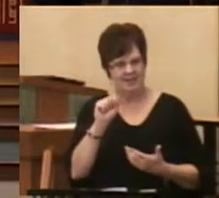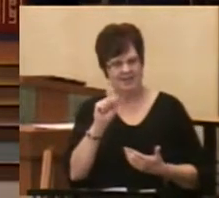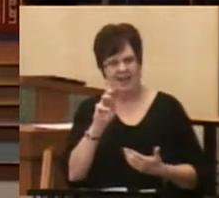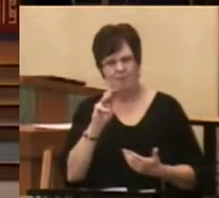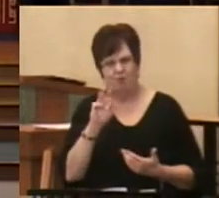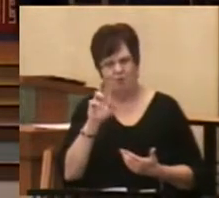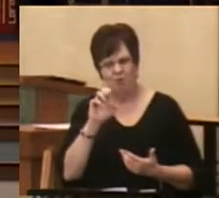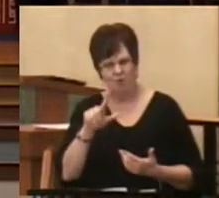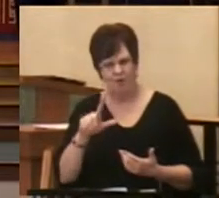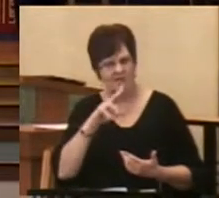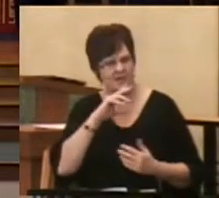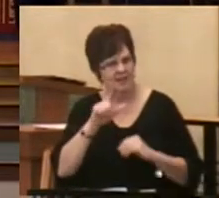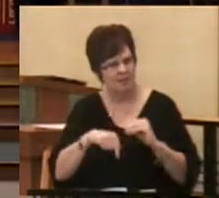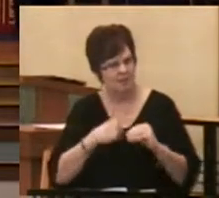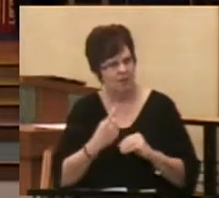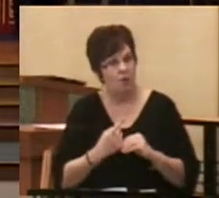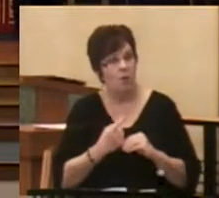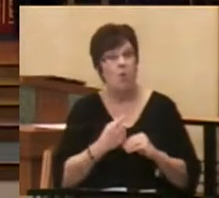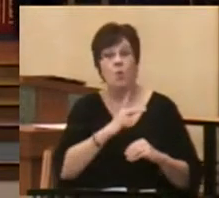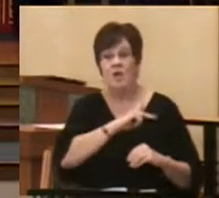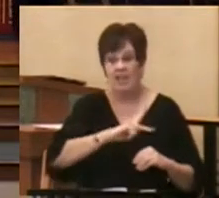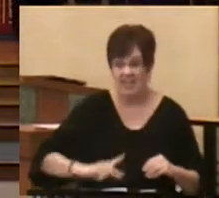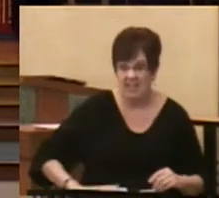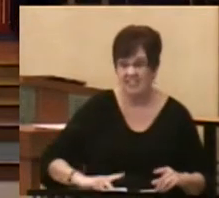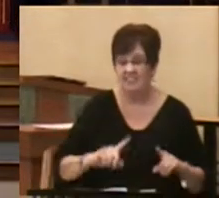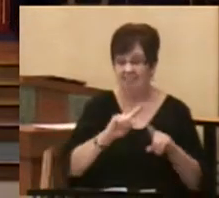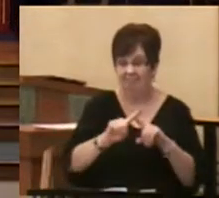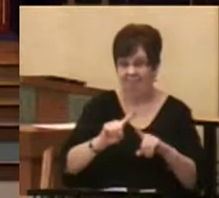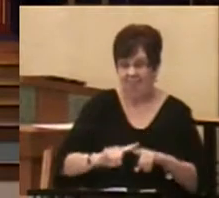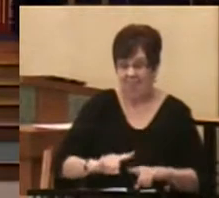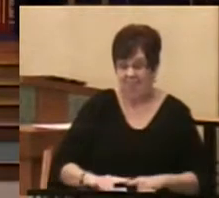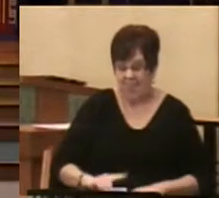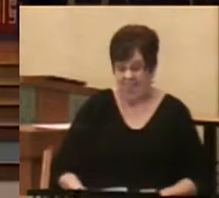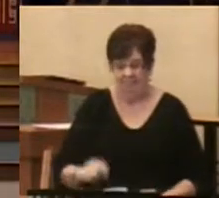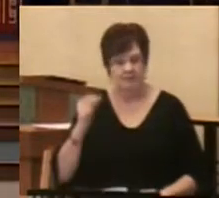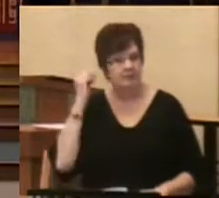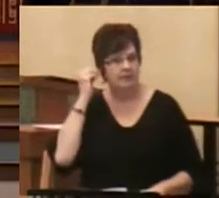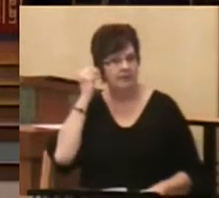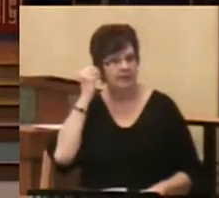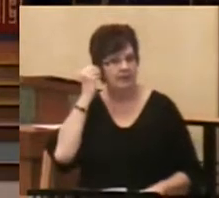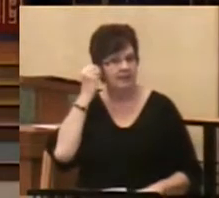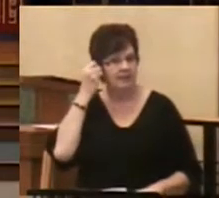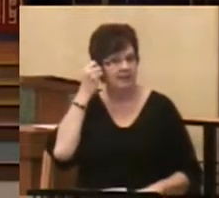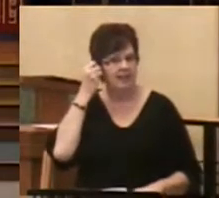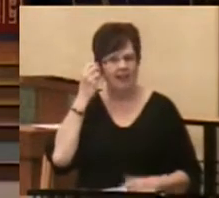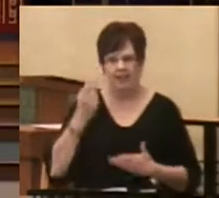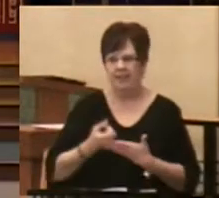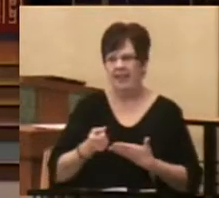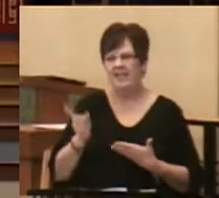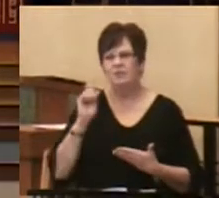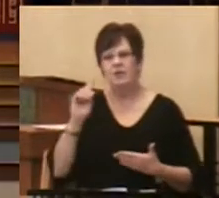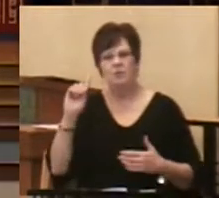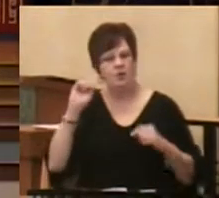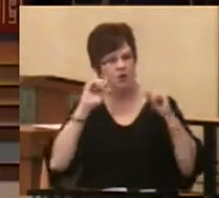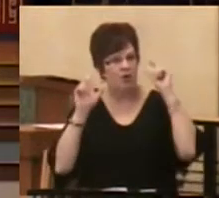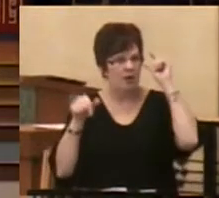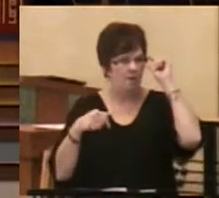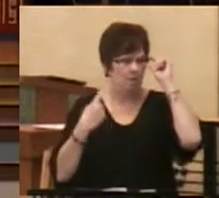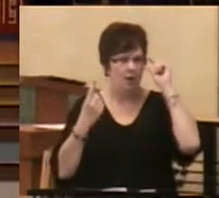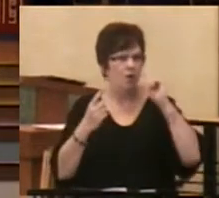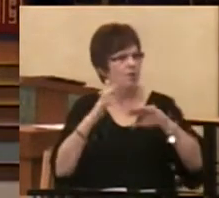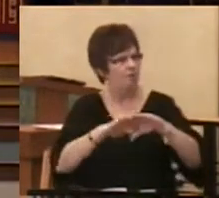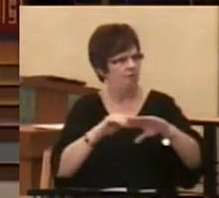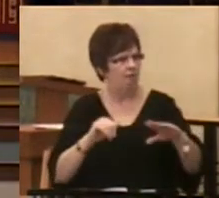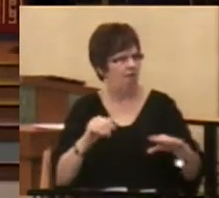for kings. Oh, they got kings. And last week, heard of the call of King David, the second